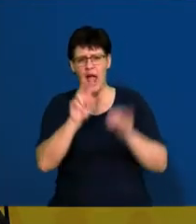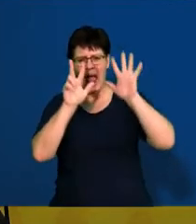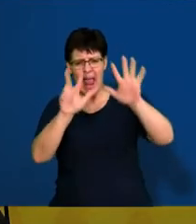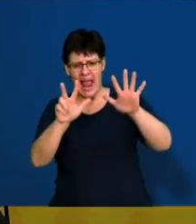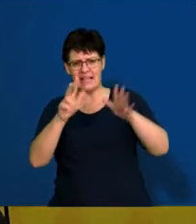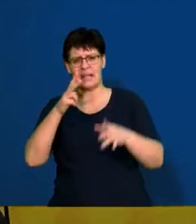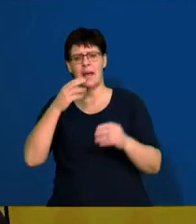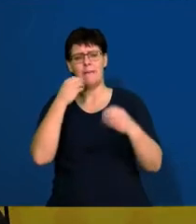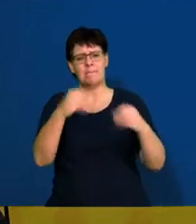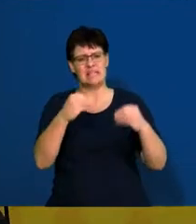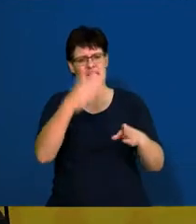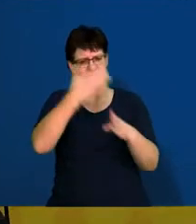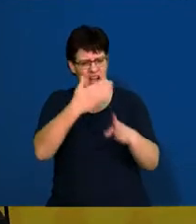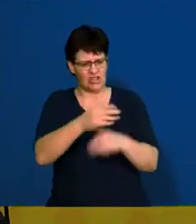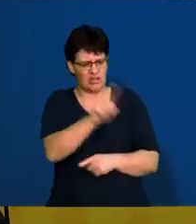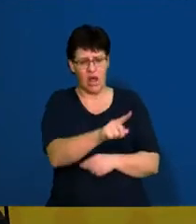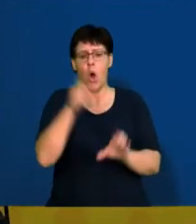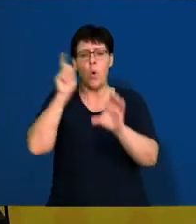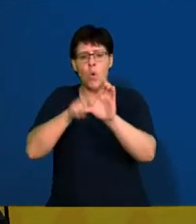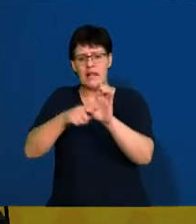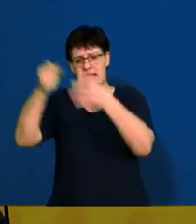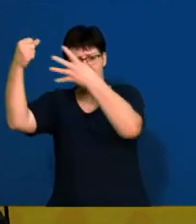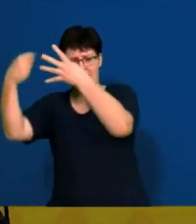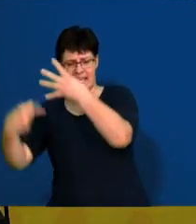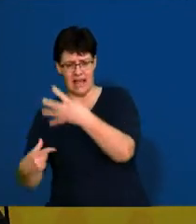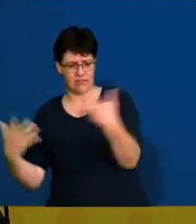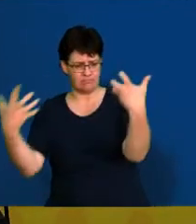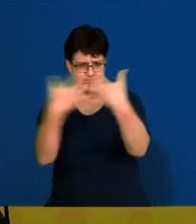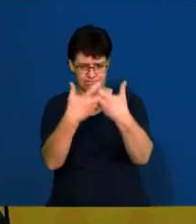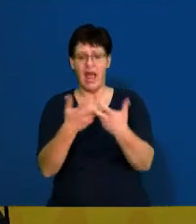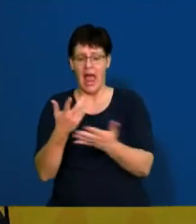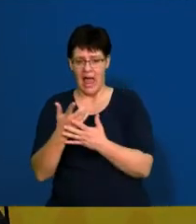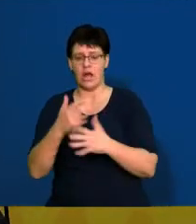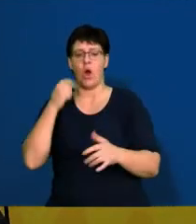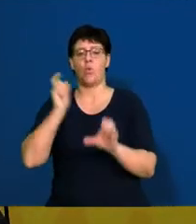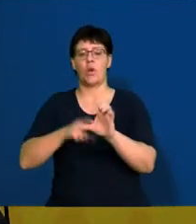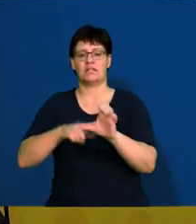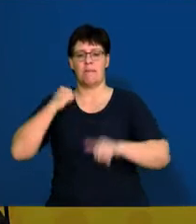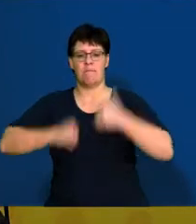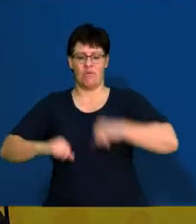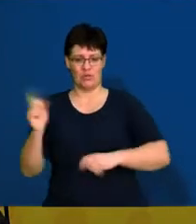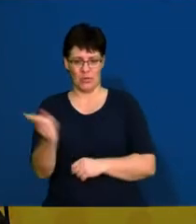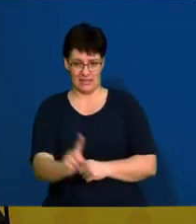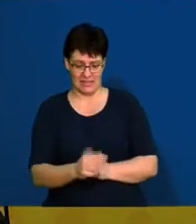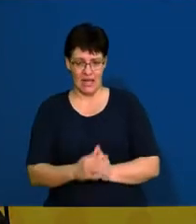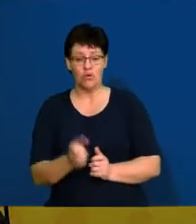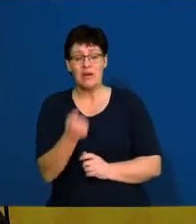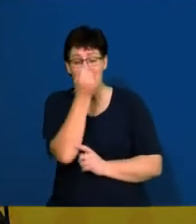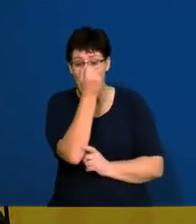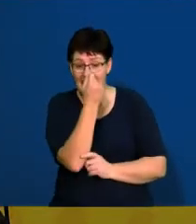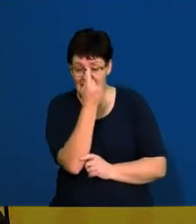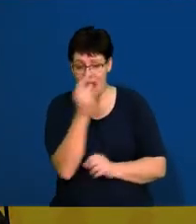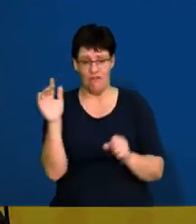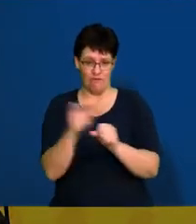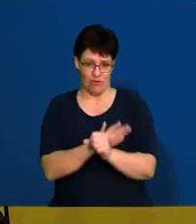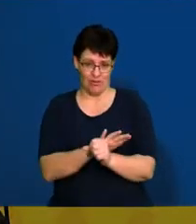different business functions and look at what their quality indicators are and their quality performance. And make sure that you guys understand